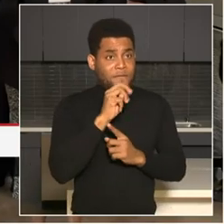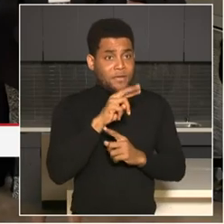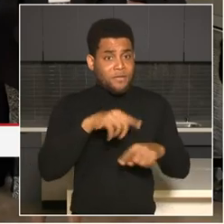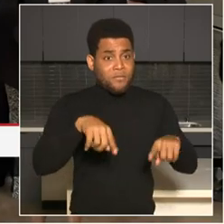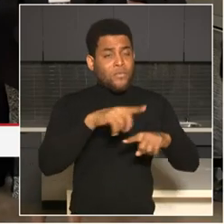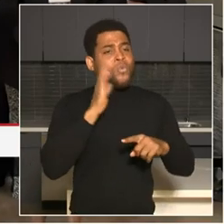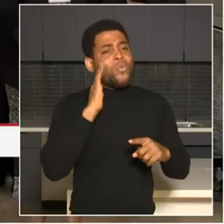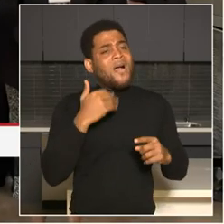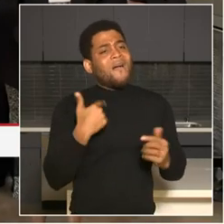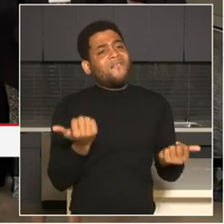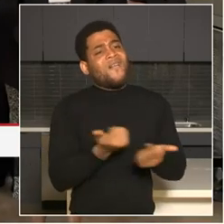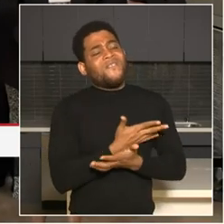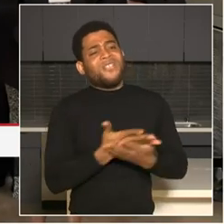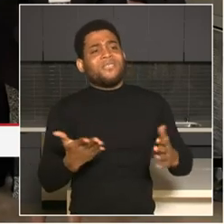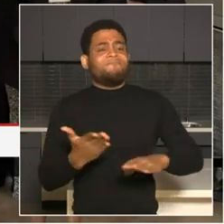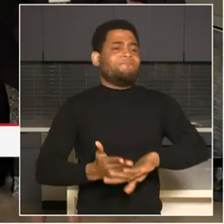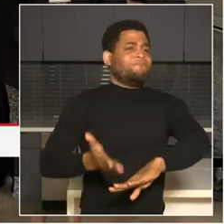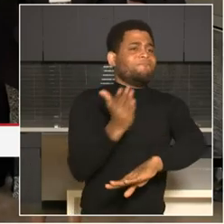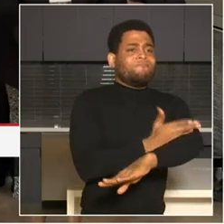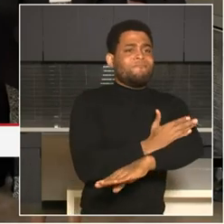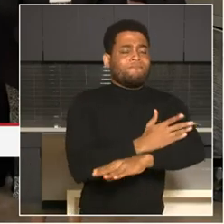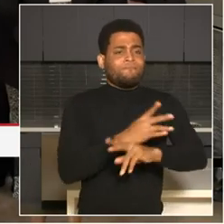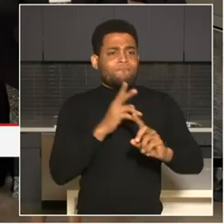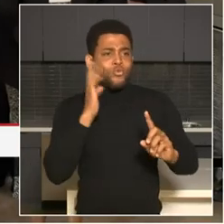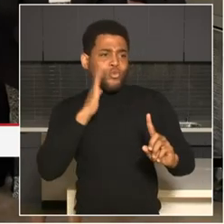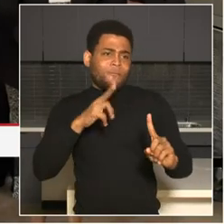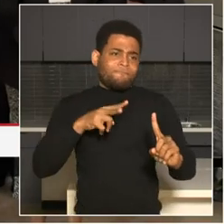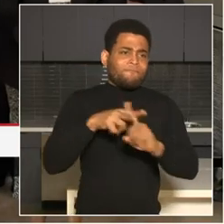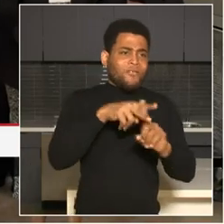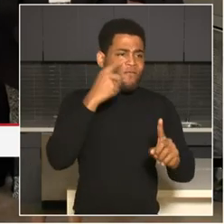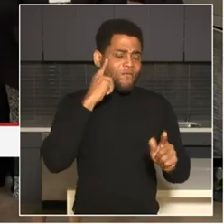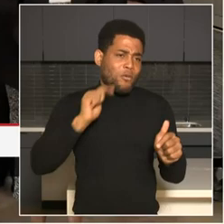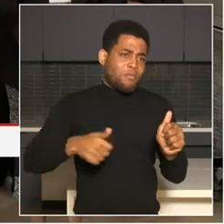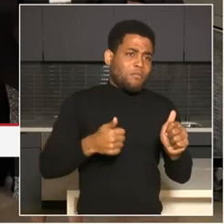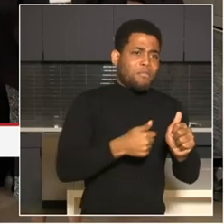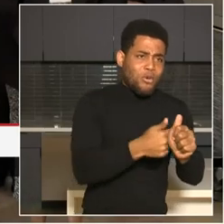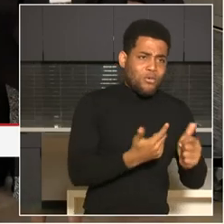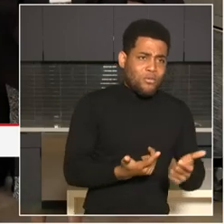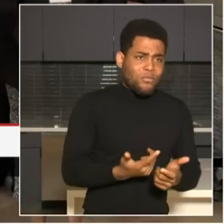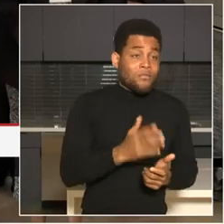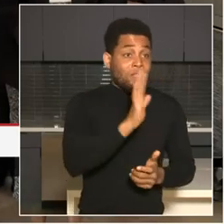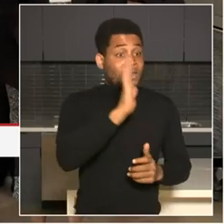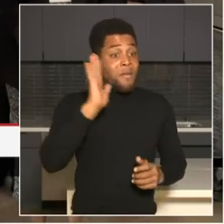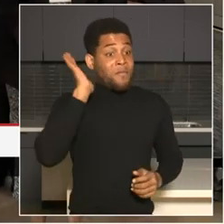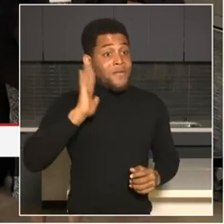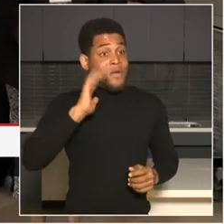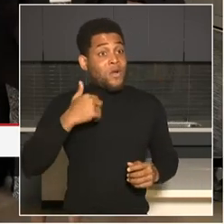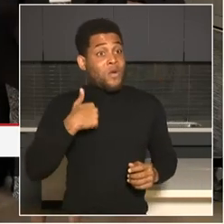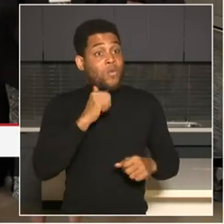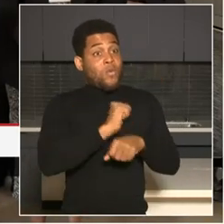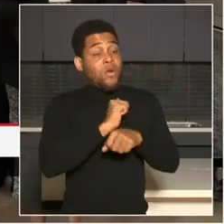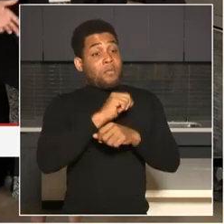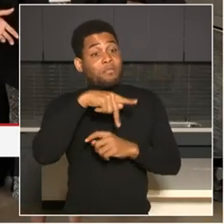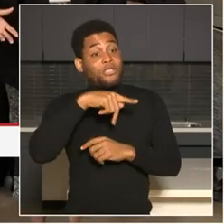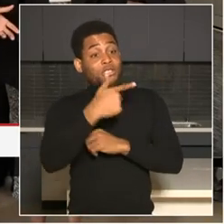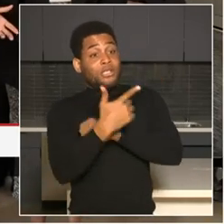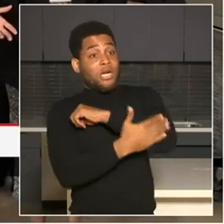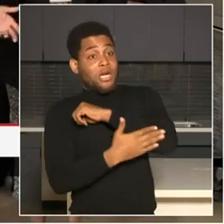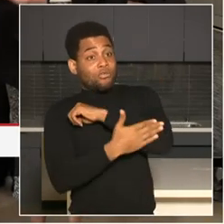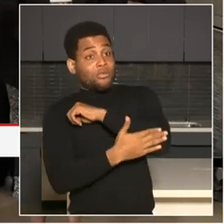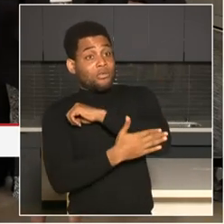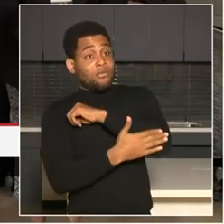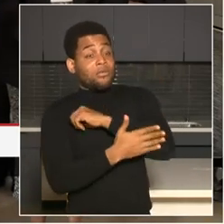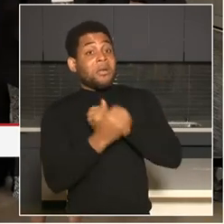U S bar police, many occasions, Prince George's County, uh, the, the suspect would leave the district of Columbia, go to Prince George's County, Prince George's County